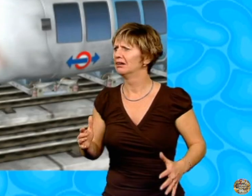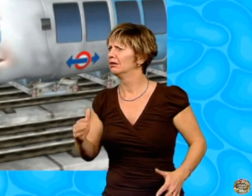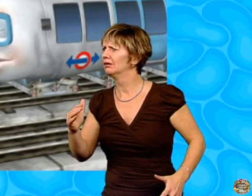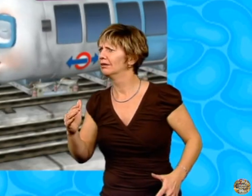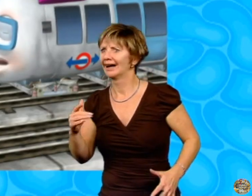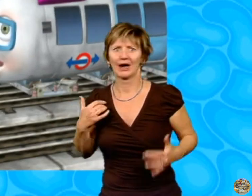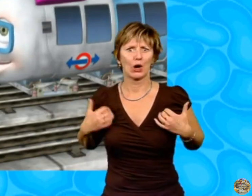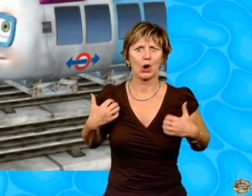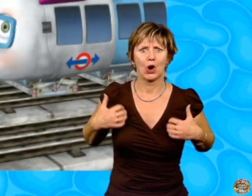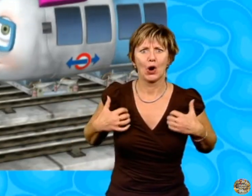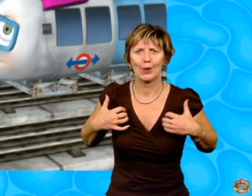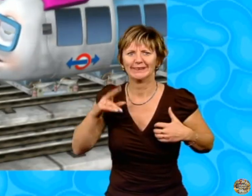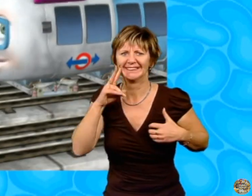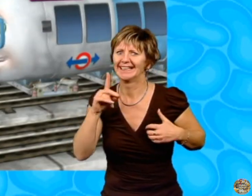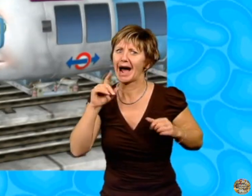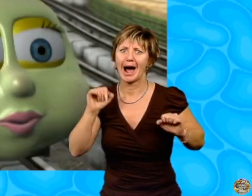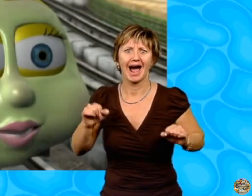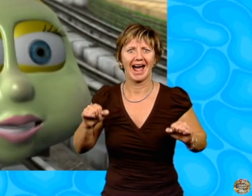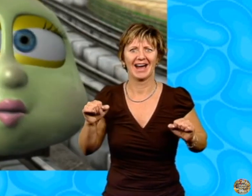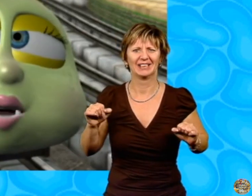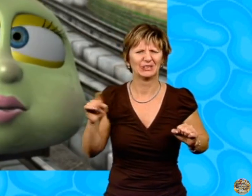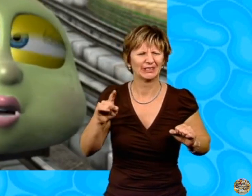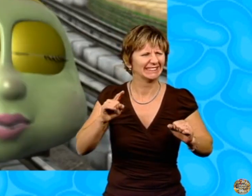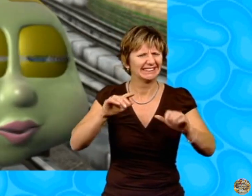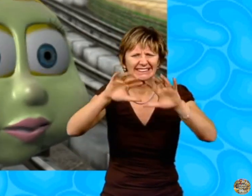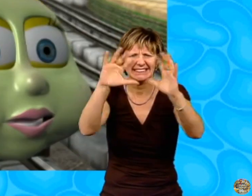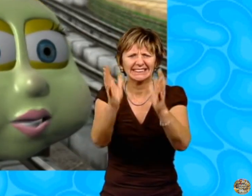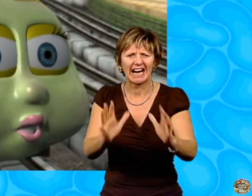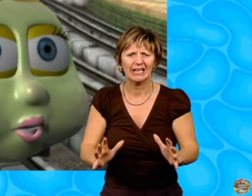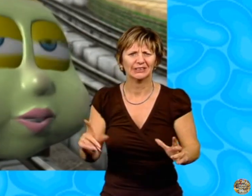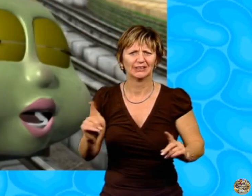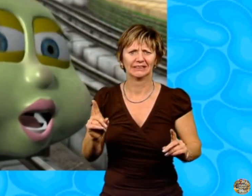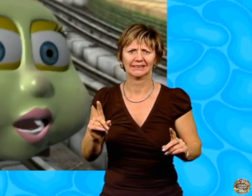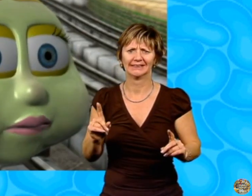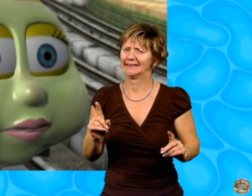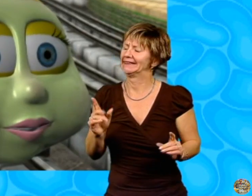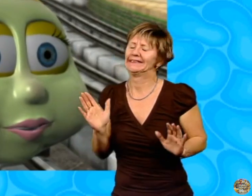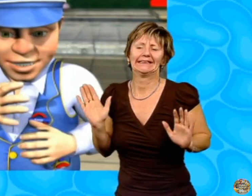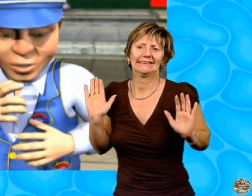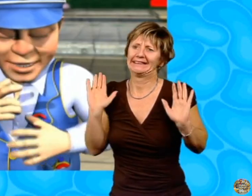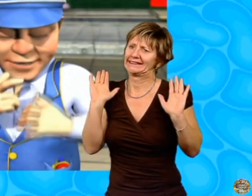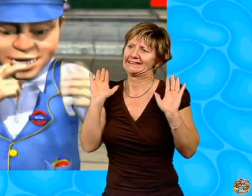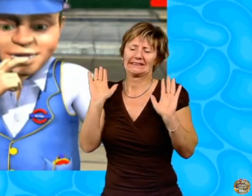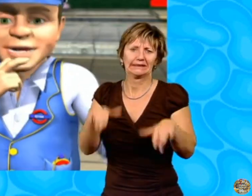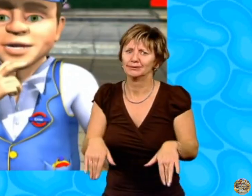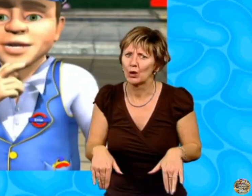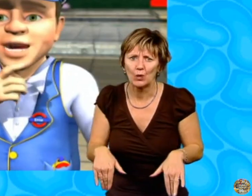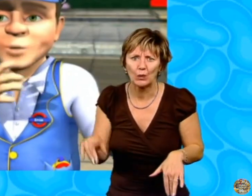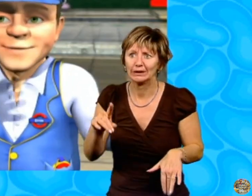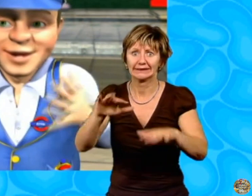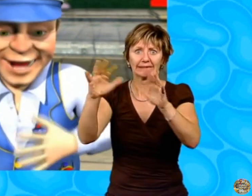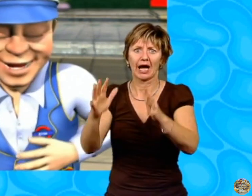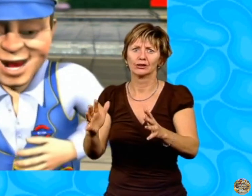I can't wait to see what it looks like. I wonder what it's a statue of. Whatever it is,